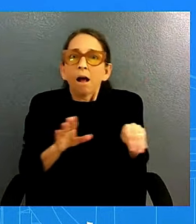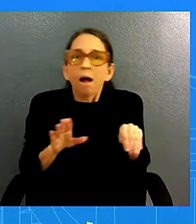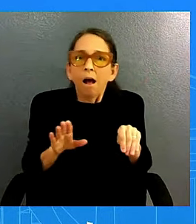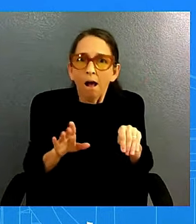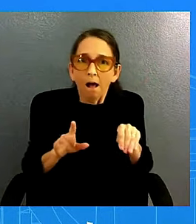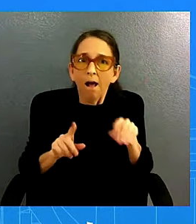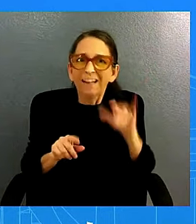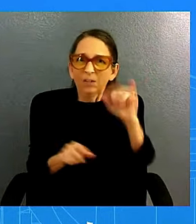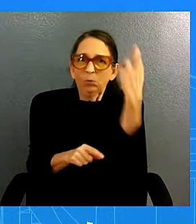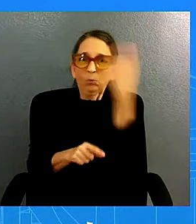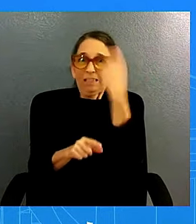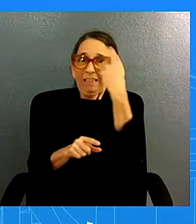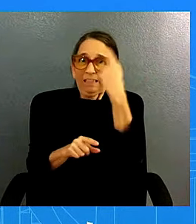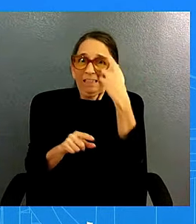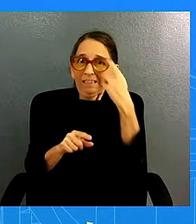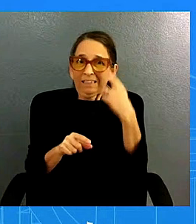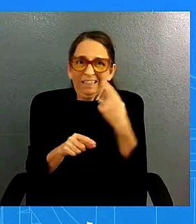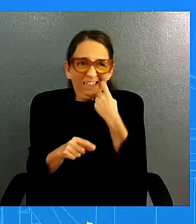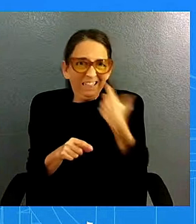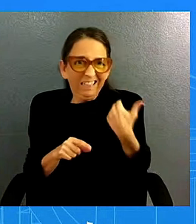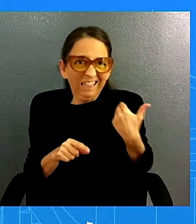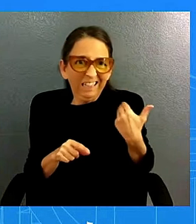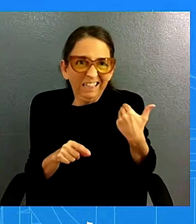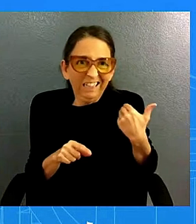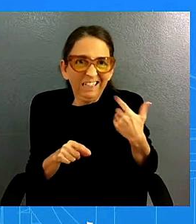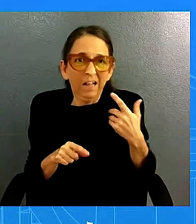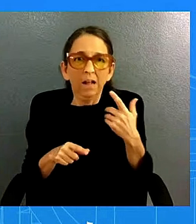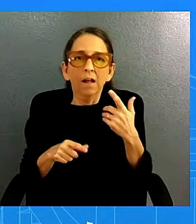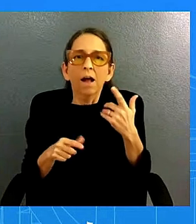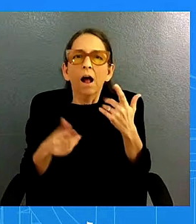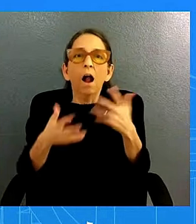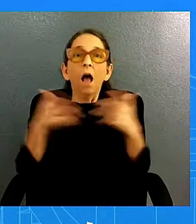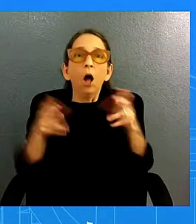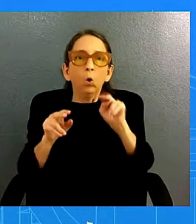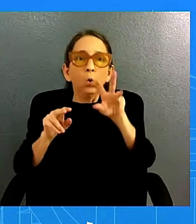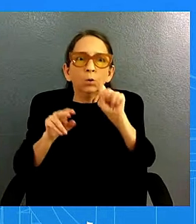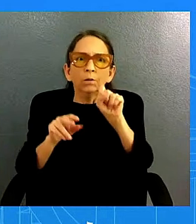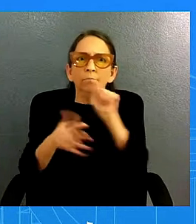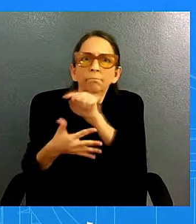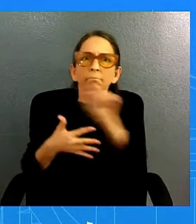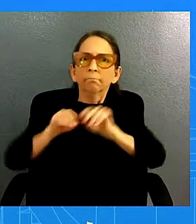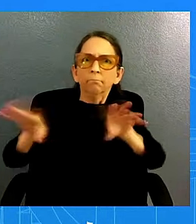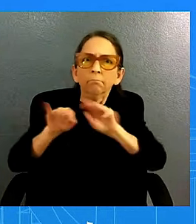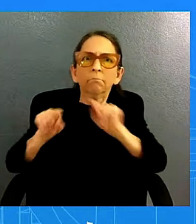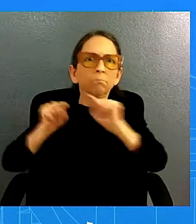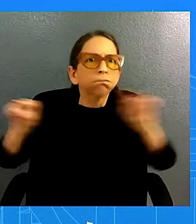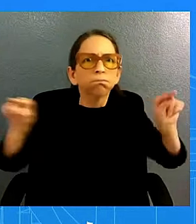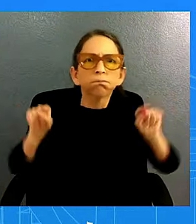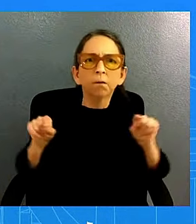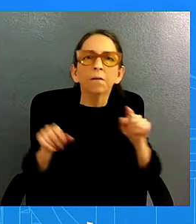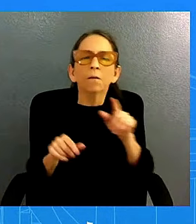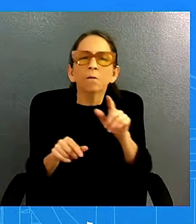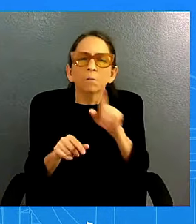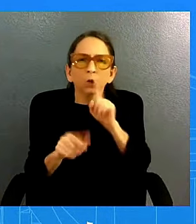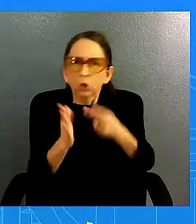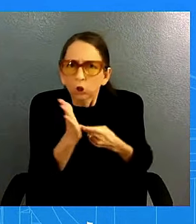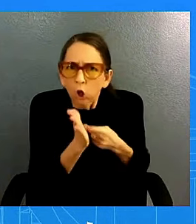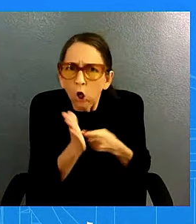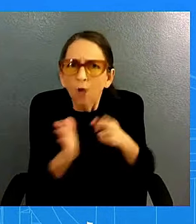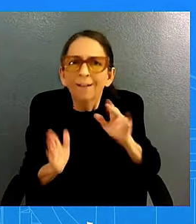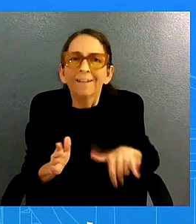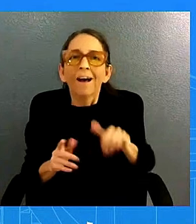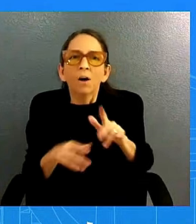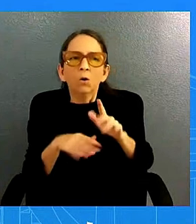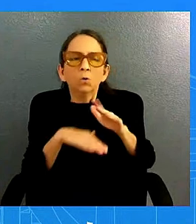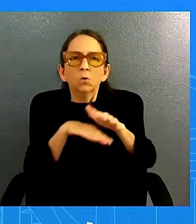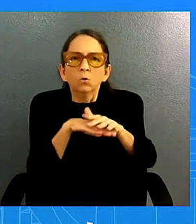prominent headlines and commentary assuring us that it would take much slower growth one headline proclaimed a 100